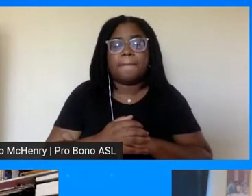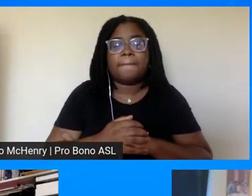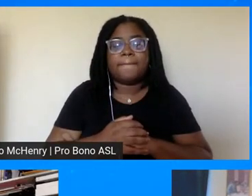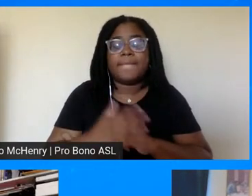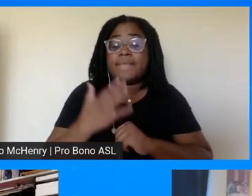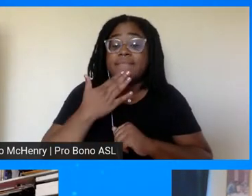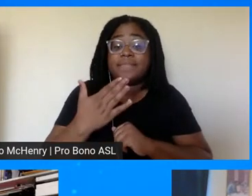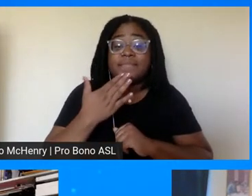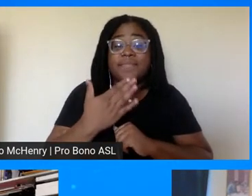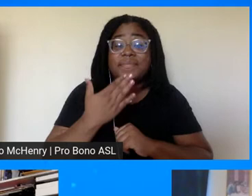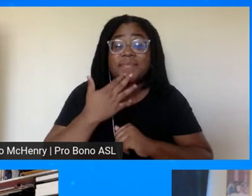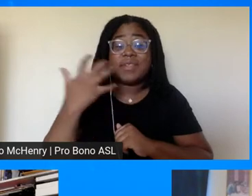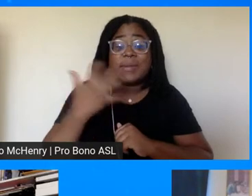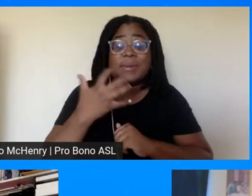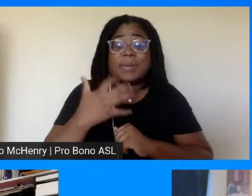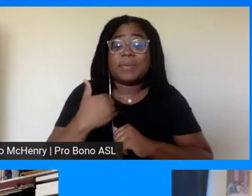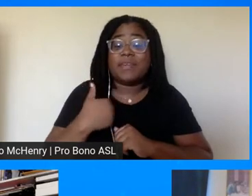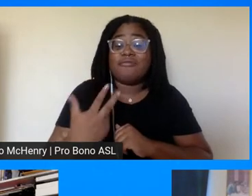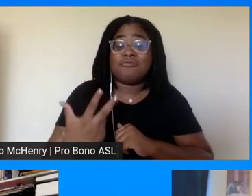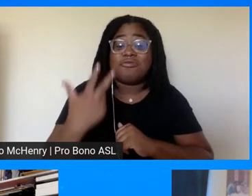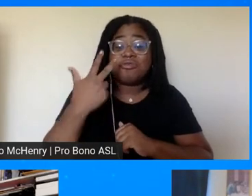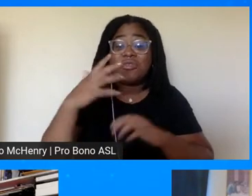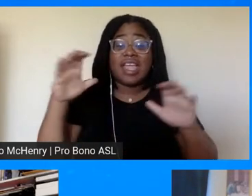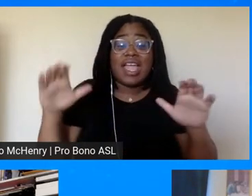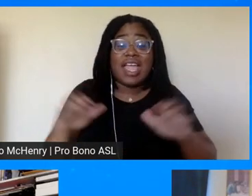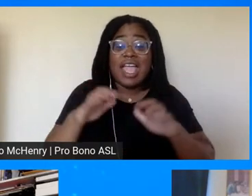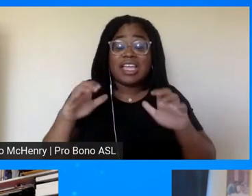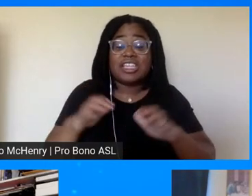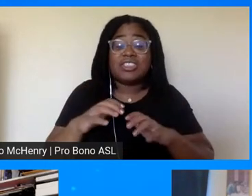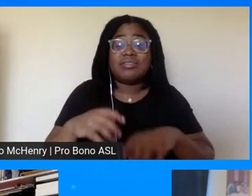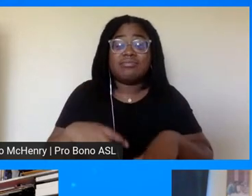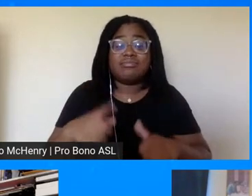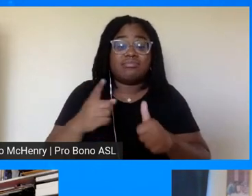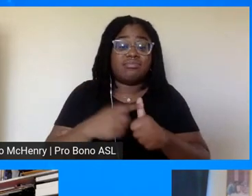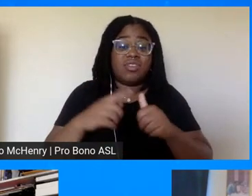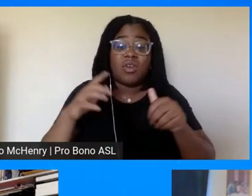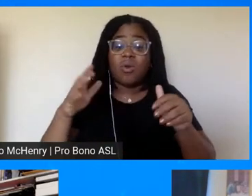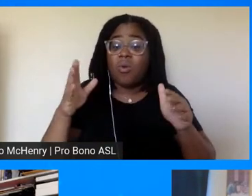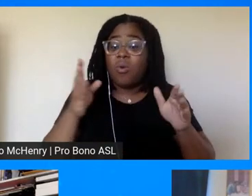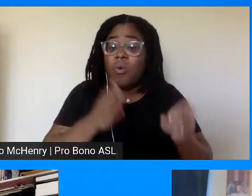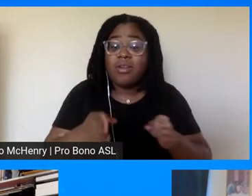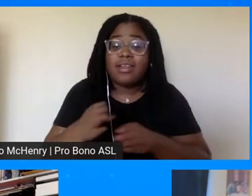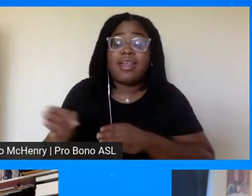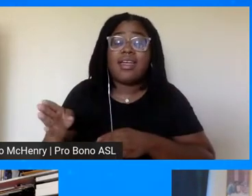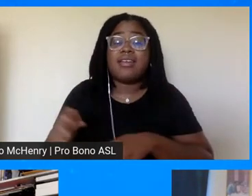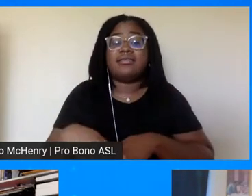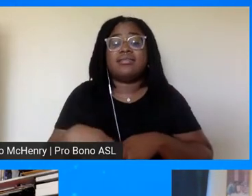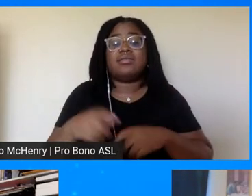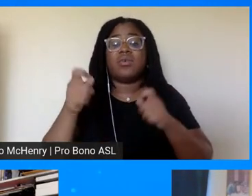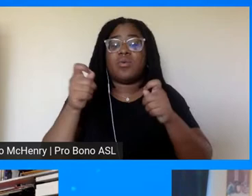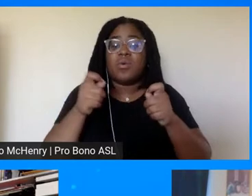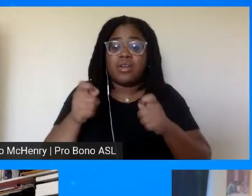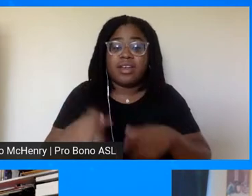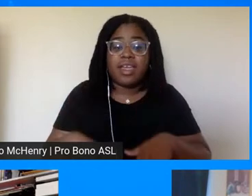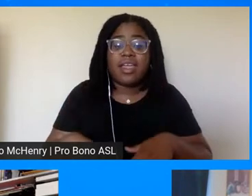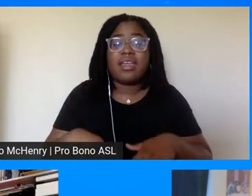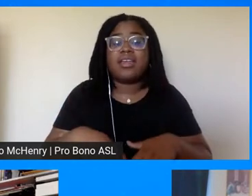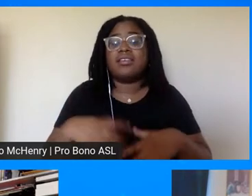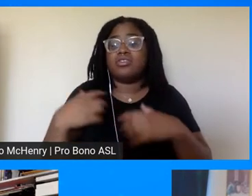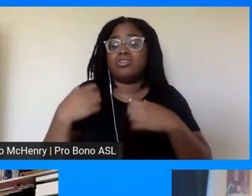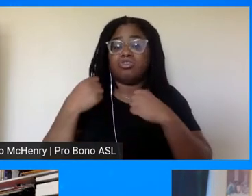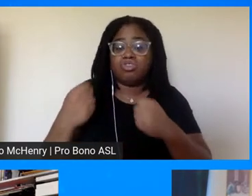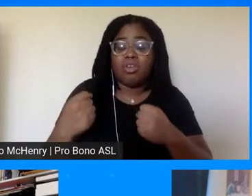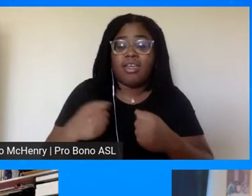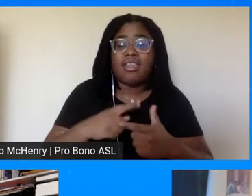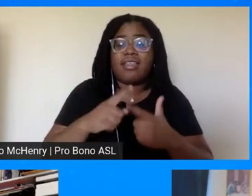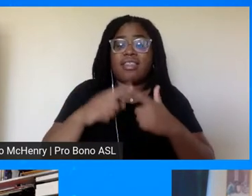So we had these three action items, organize, coordinate, based on our strengths, education and training. And